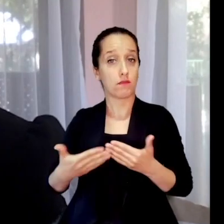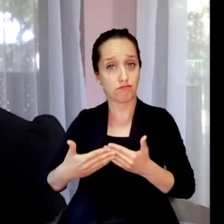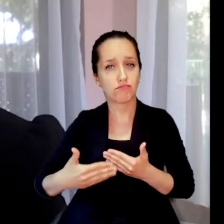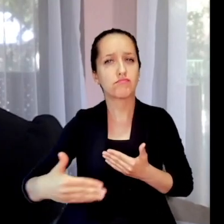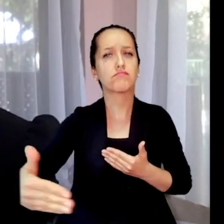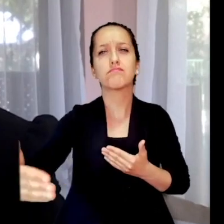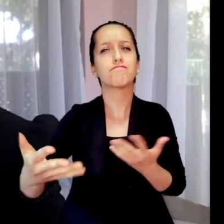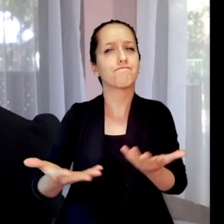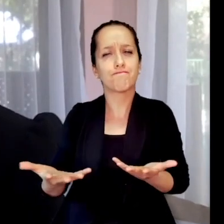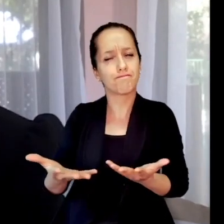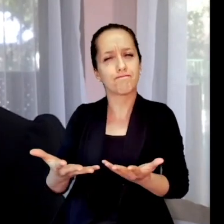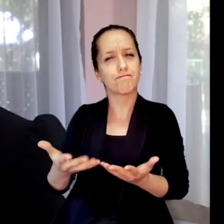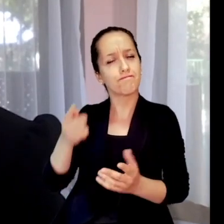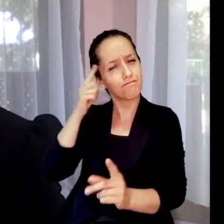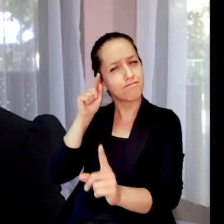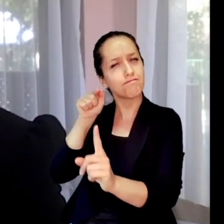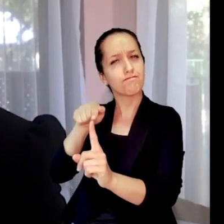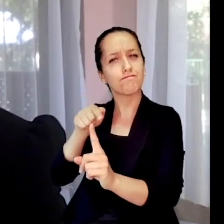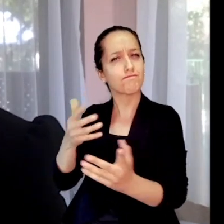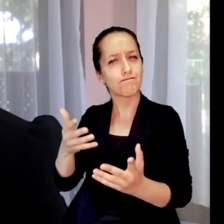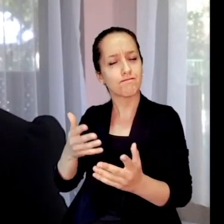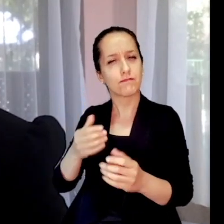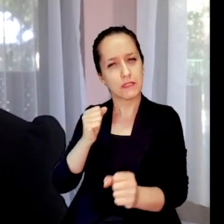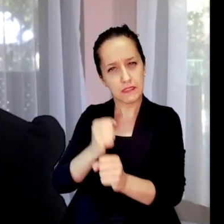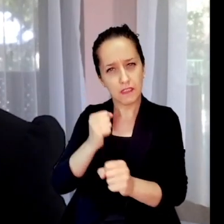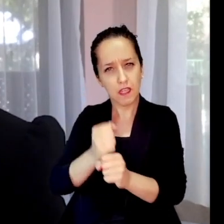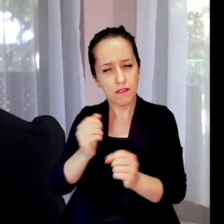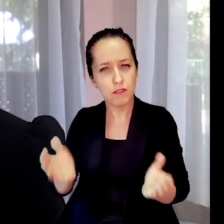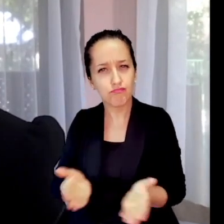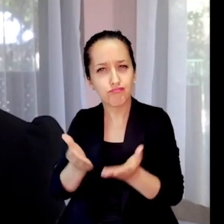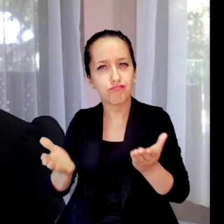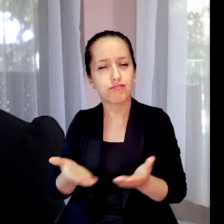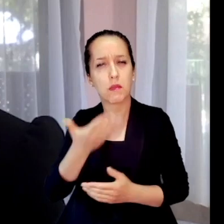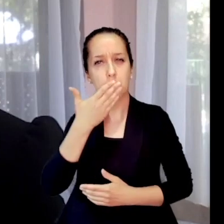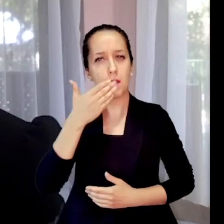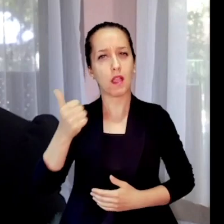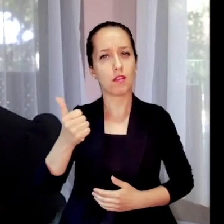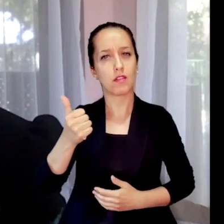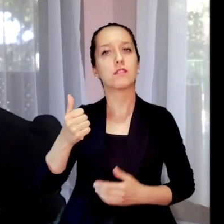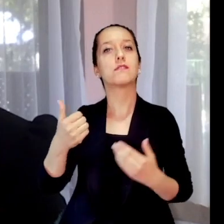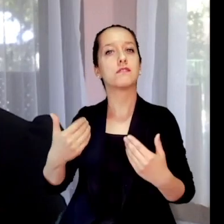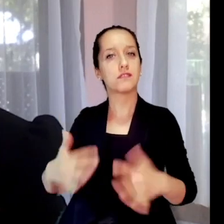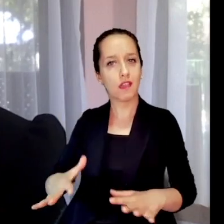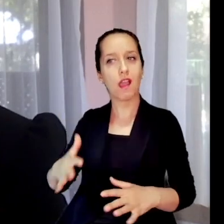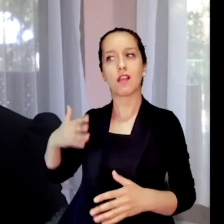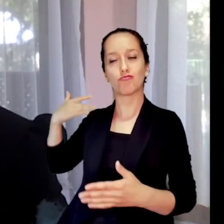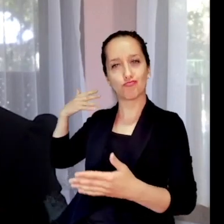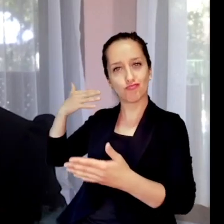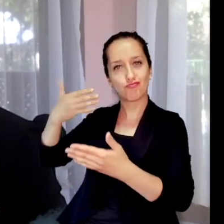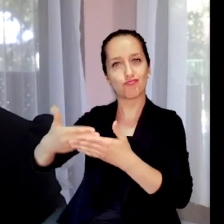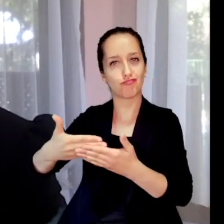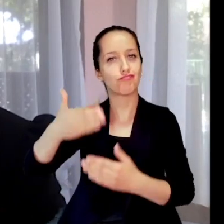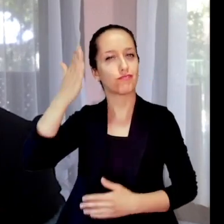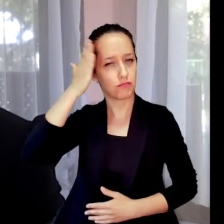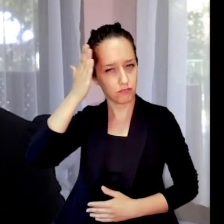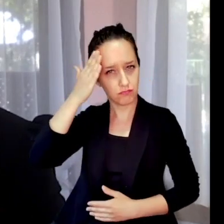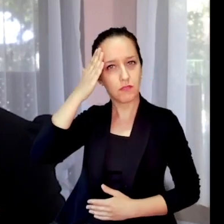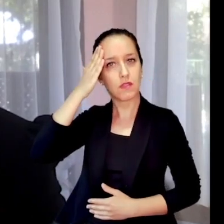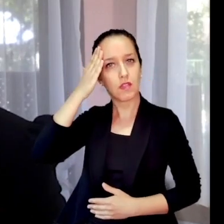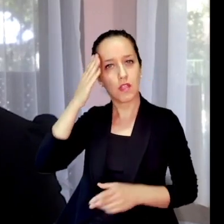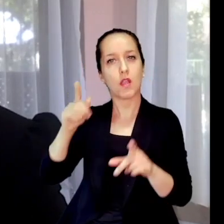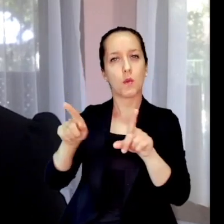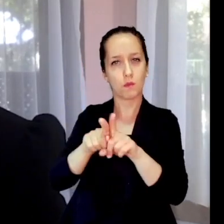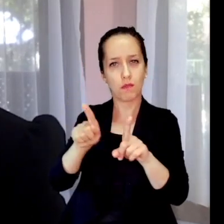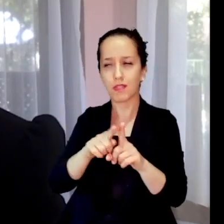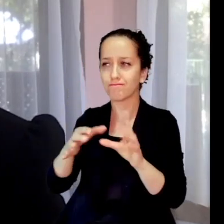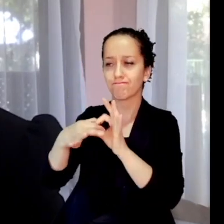Currently, the challenge is to build back better based of the experience acquired